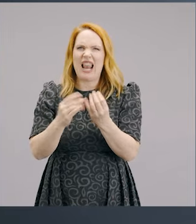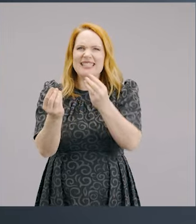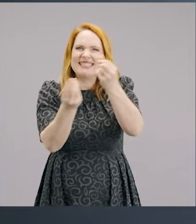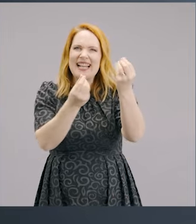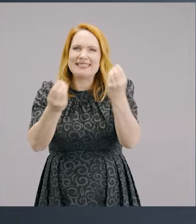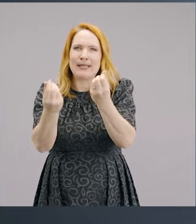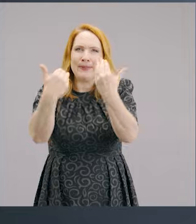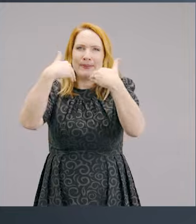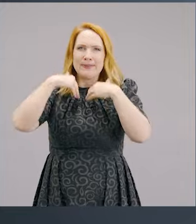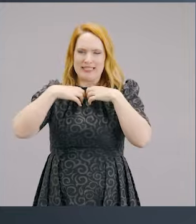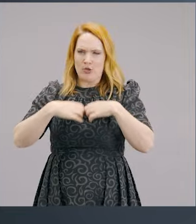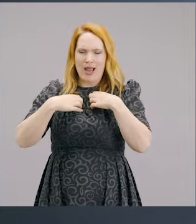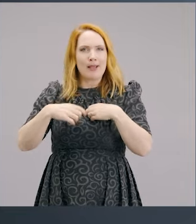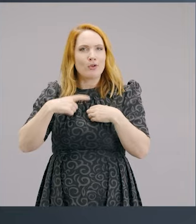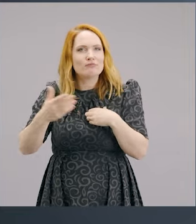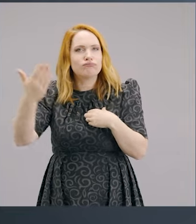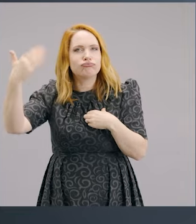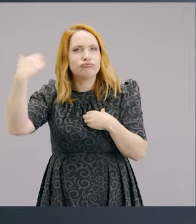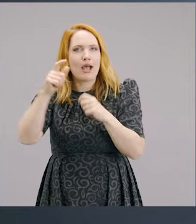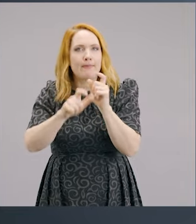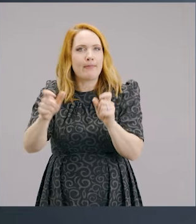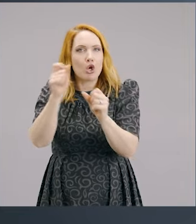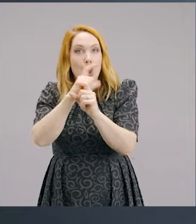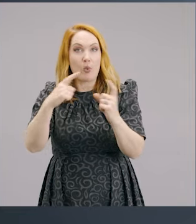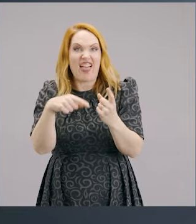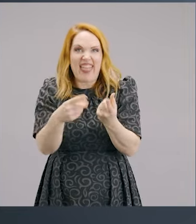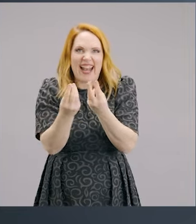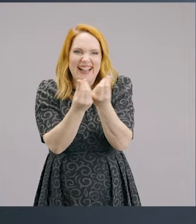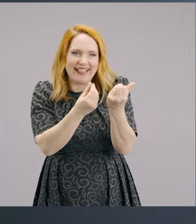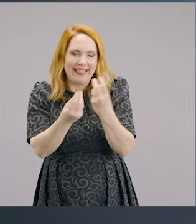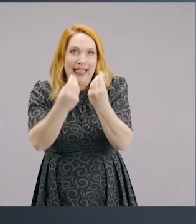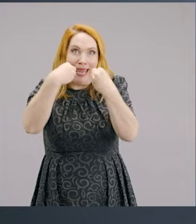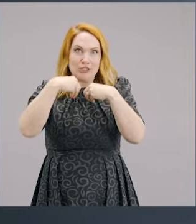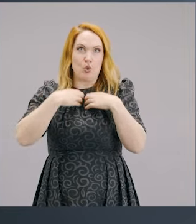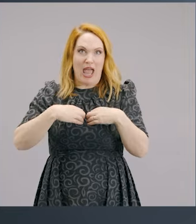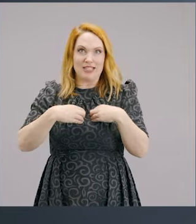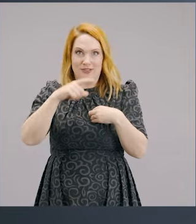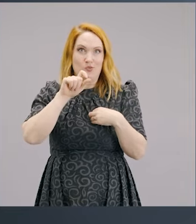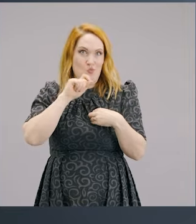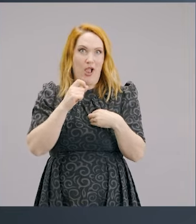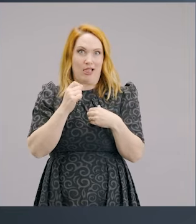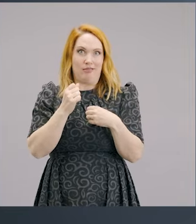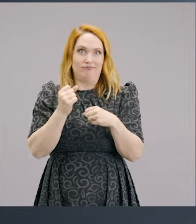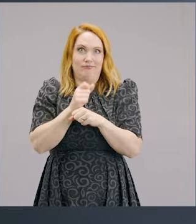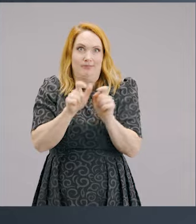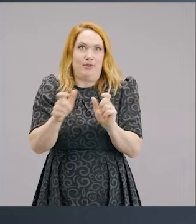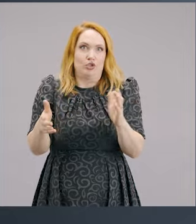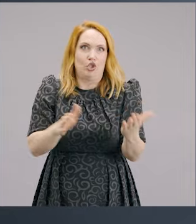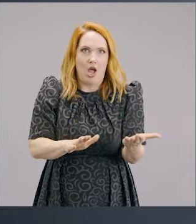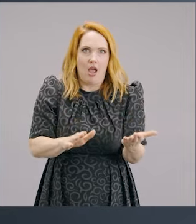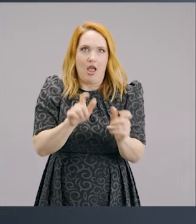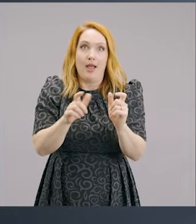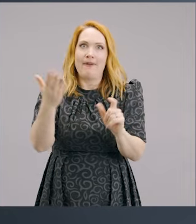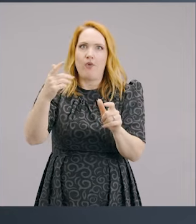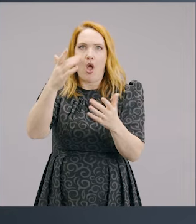asbestos and breathing all this stuff in over years and years and years. And then finally it